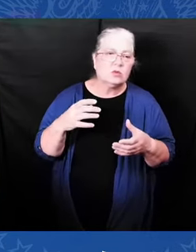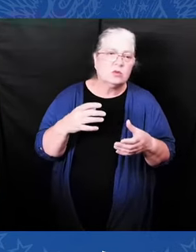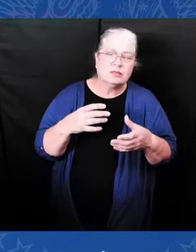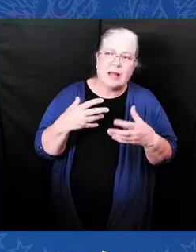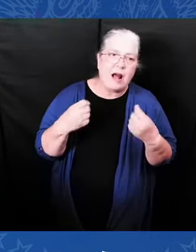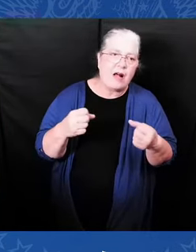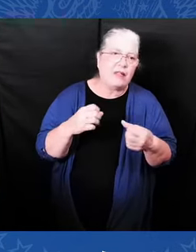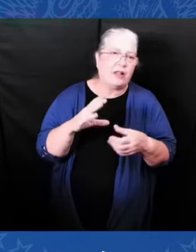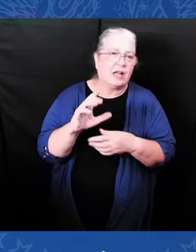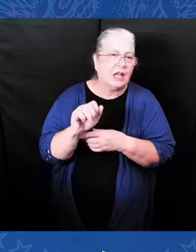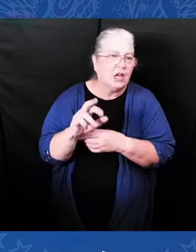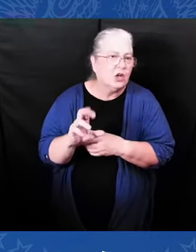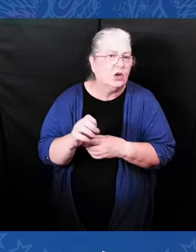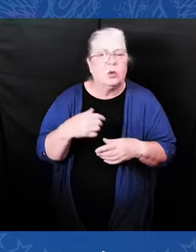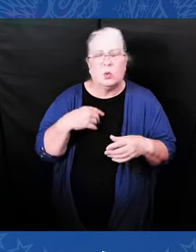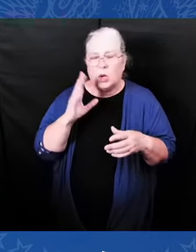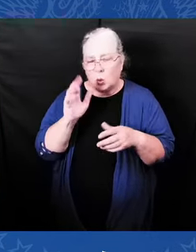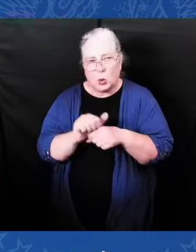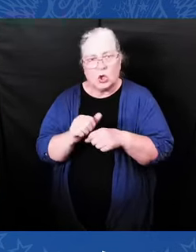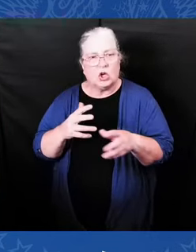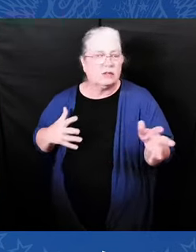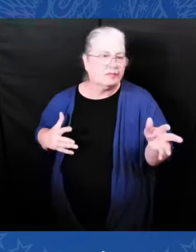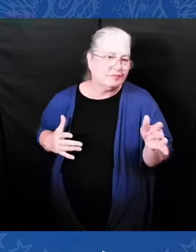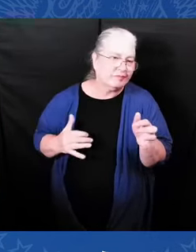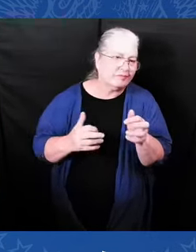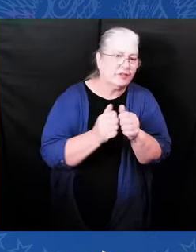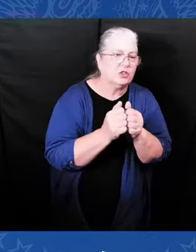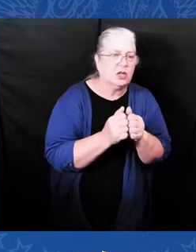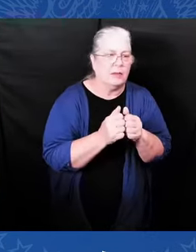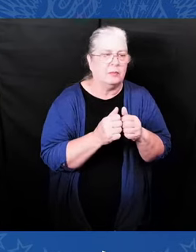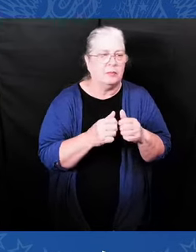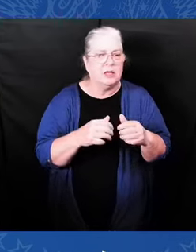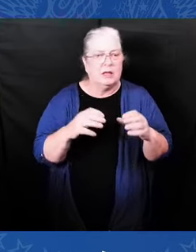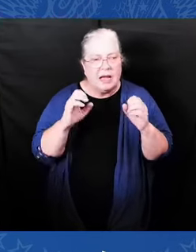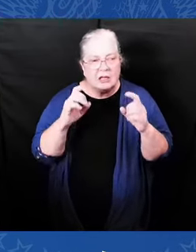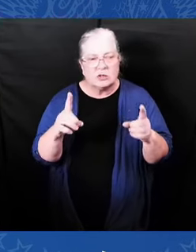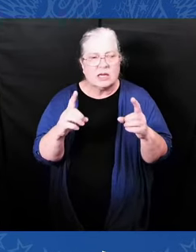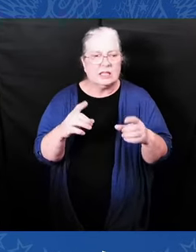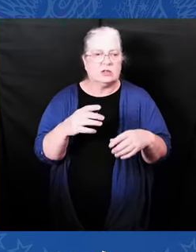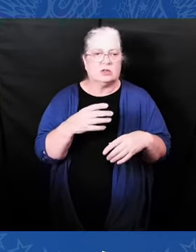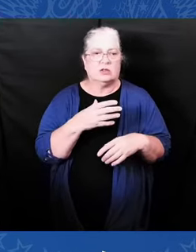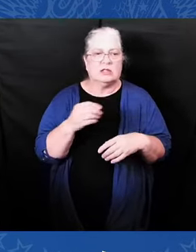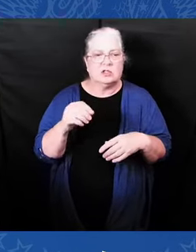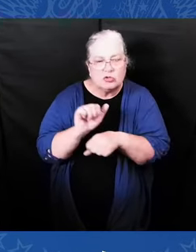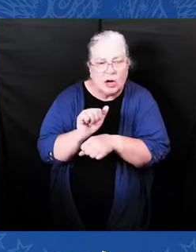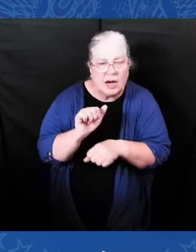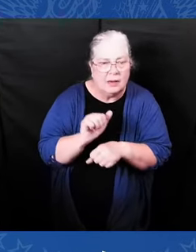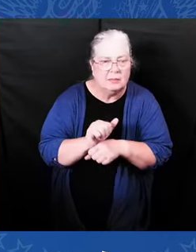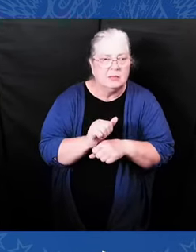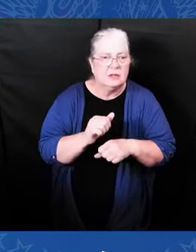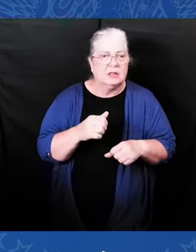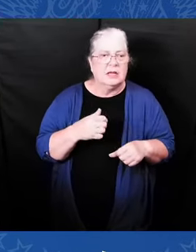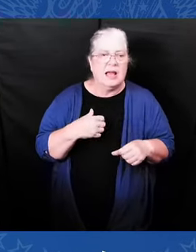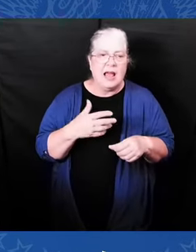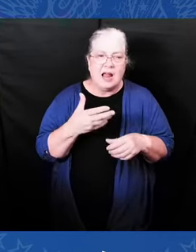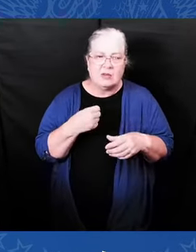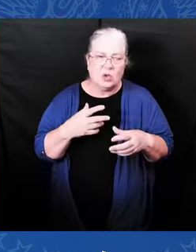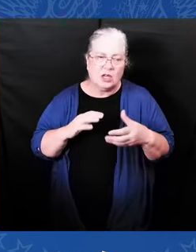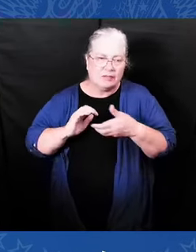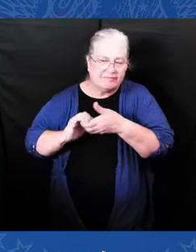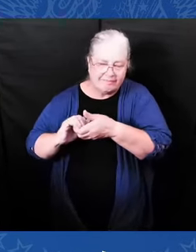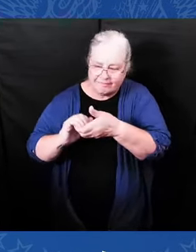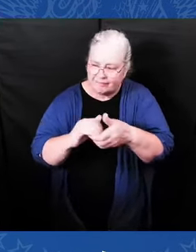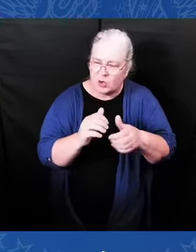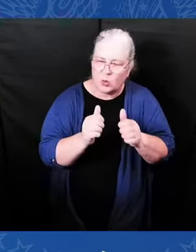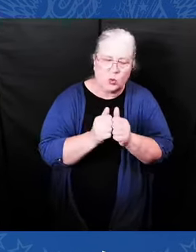to close the racial wealth gap, and staying committed to Black Americans' prosperity. I was proud to sign a